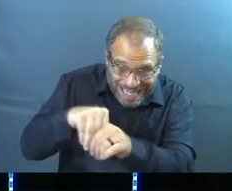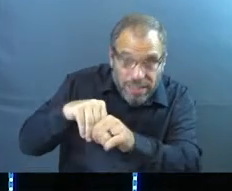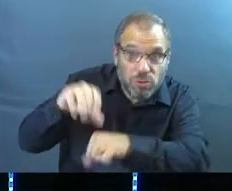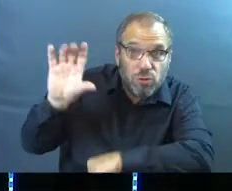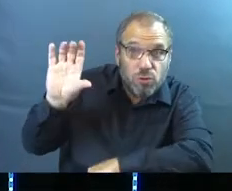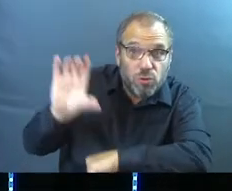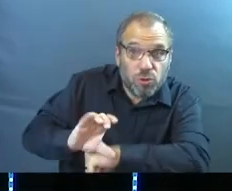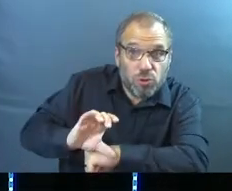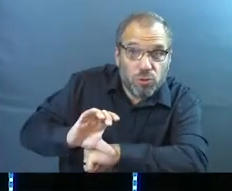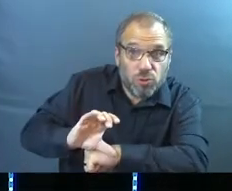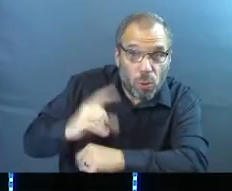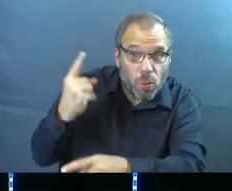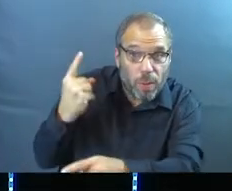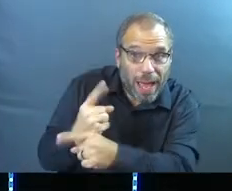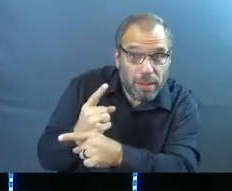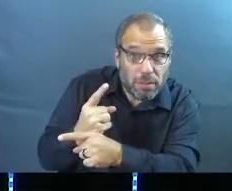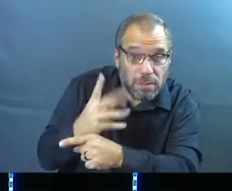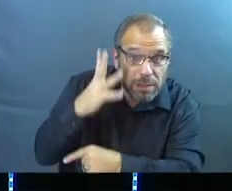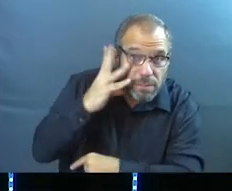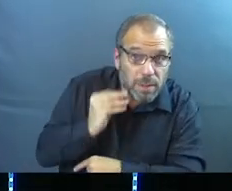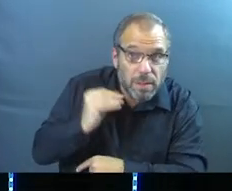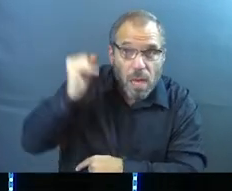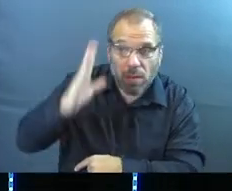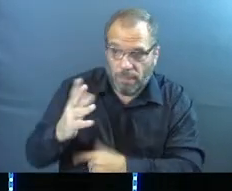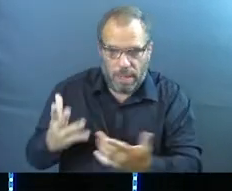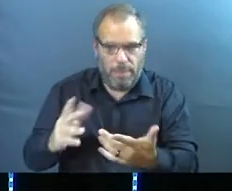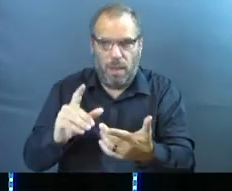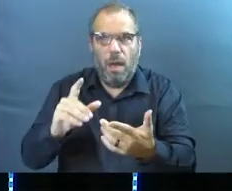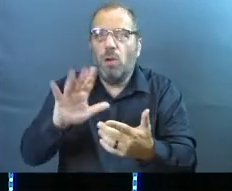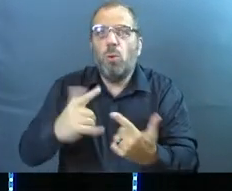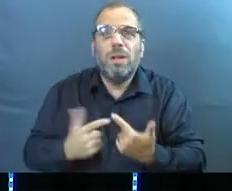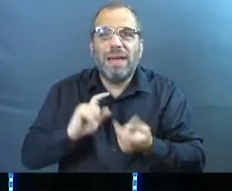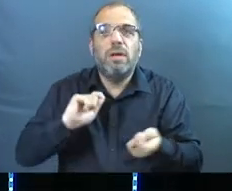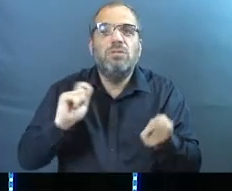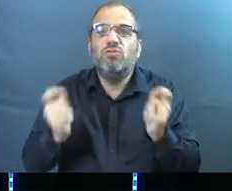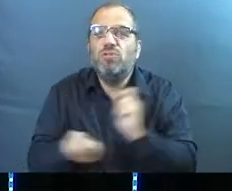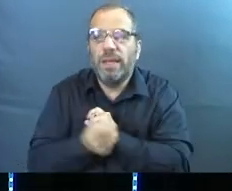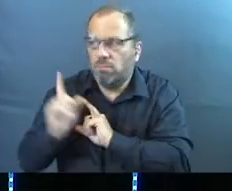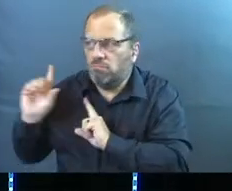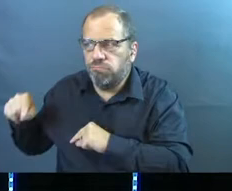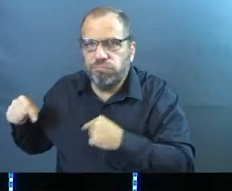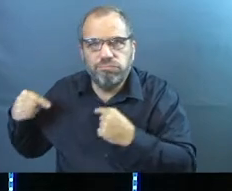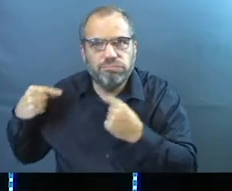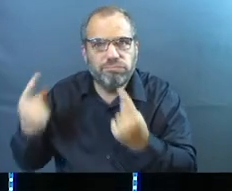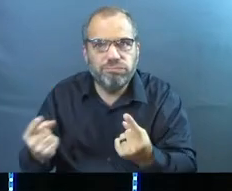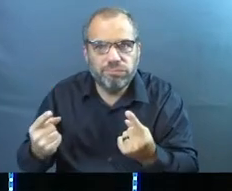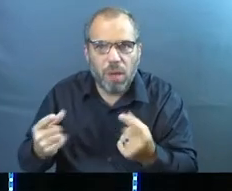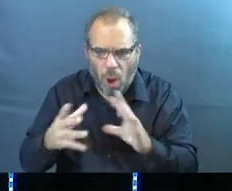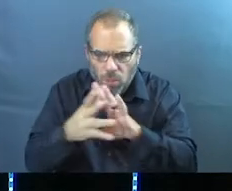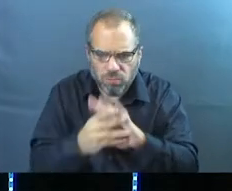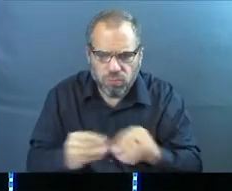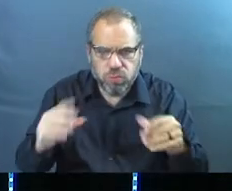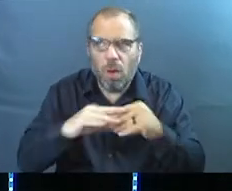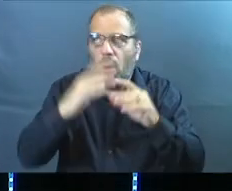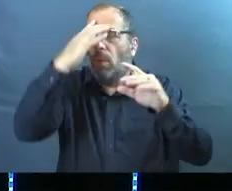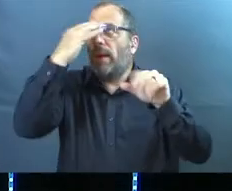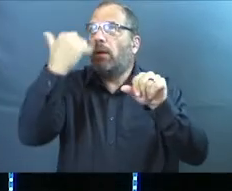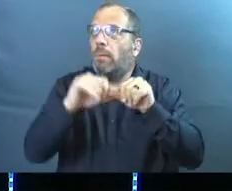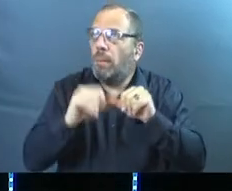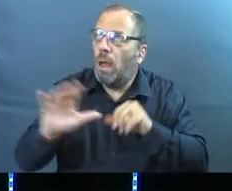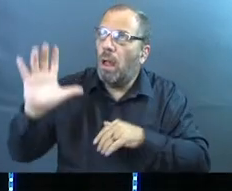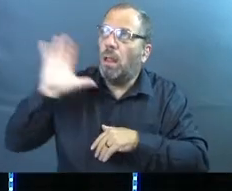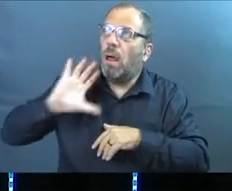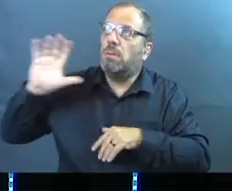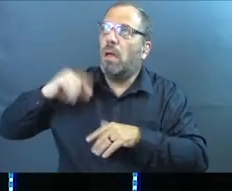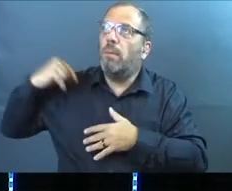as the people of God gathered together. God maybe even changed your life. All these stories are going through your mind right